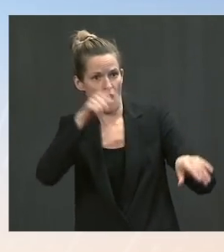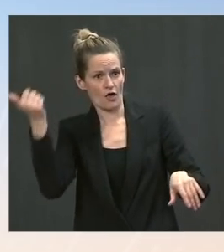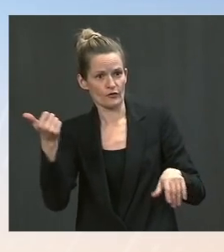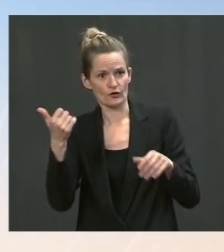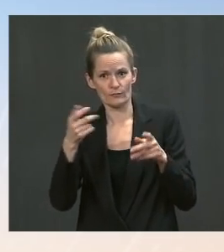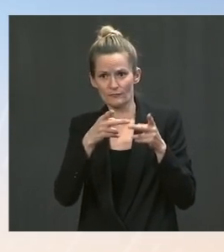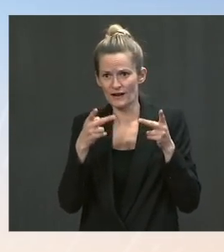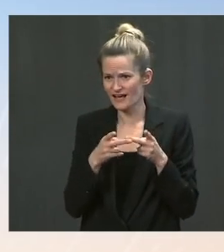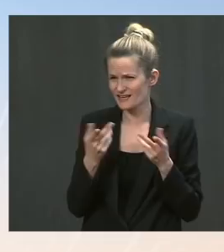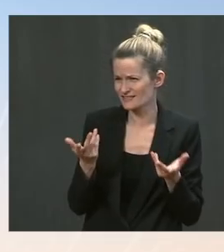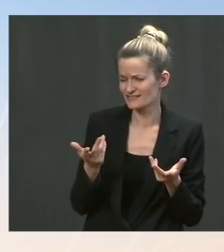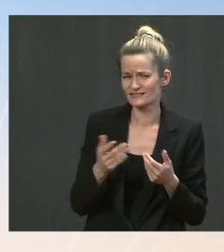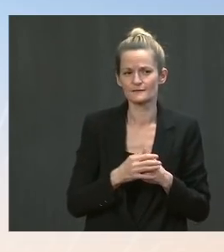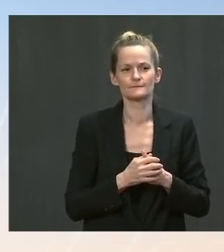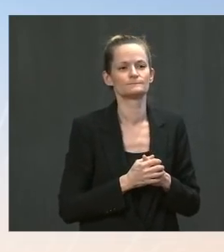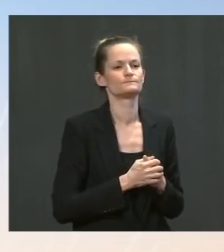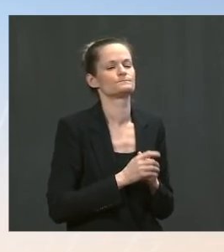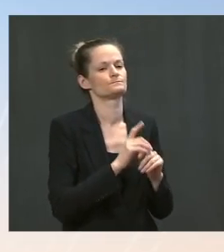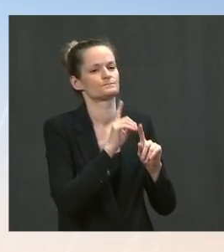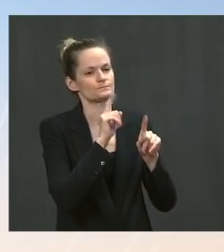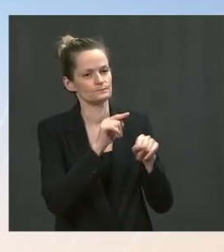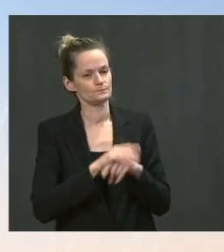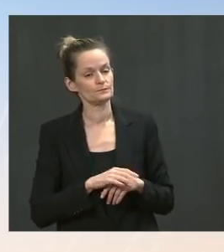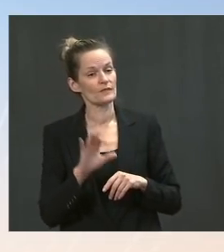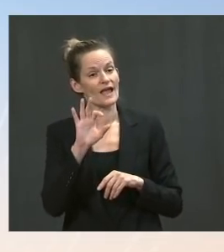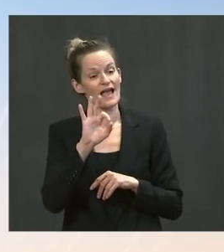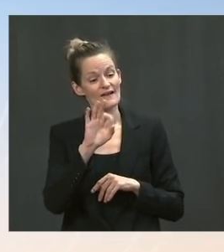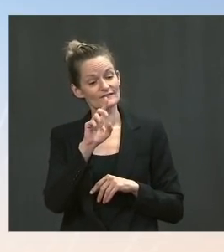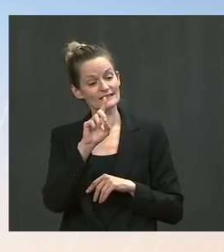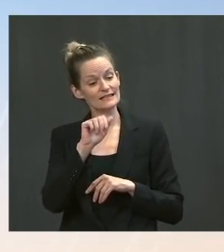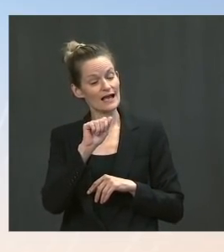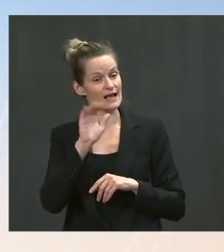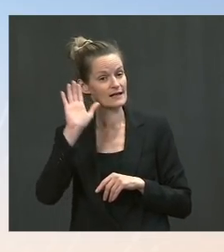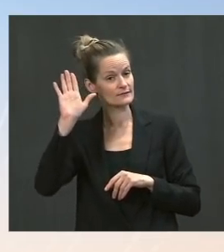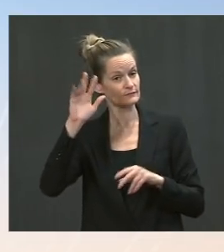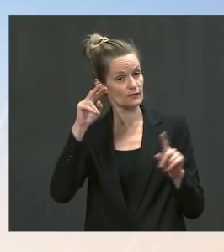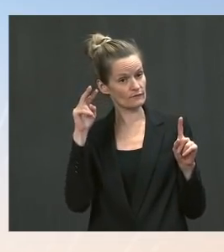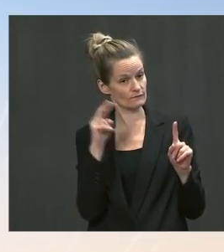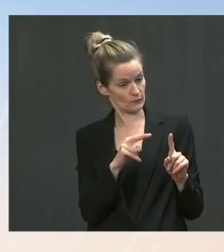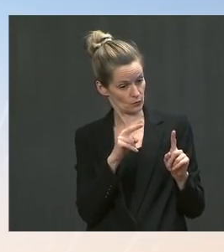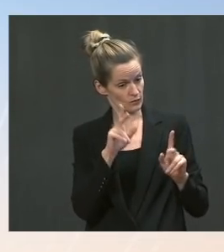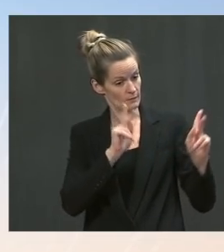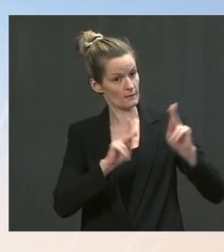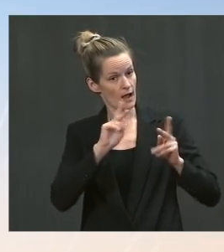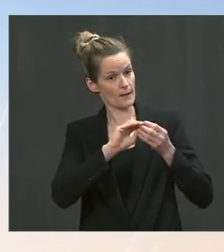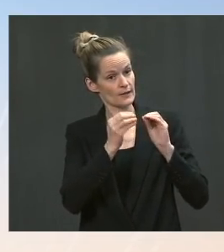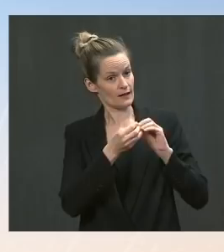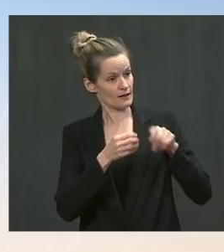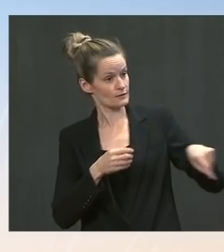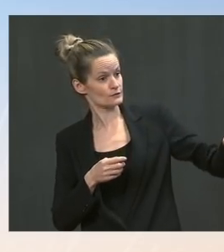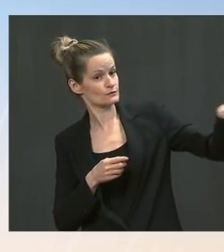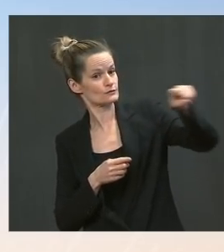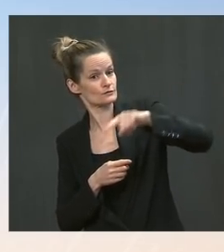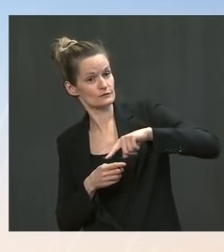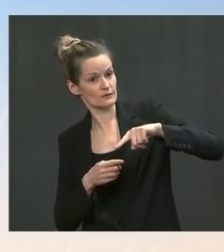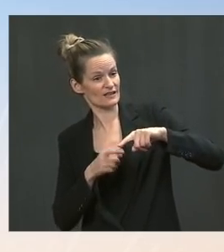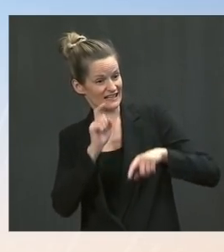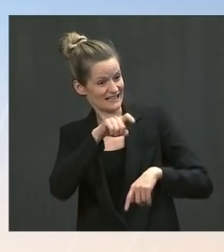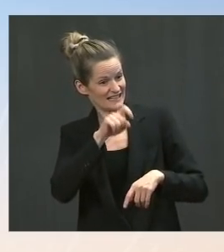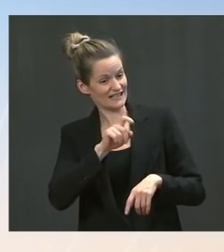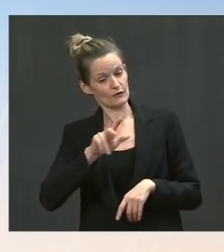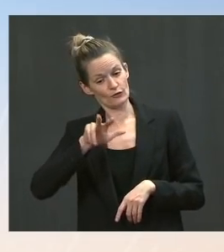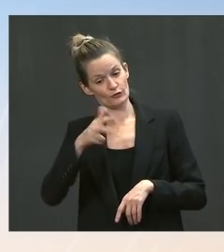prism. But they are evaluating whether there are portions of the population who may need a booster shot in order to be